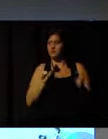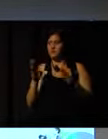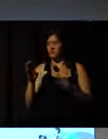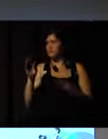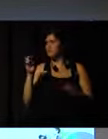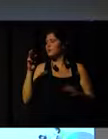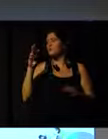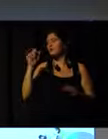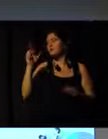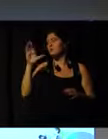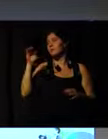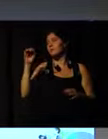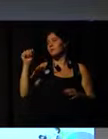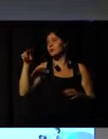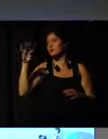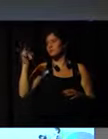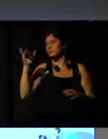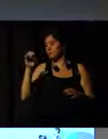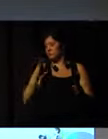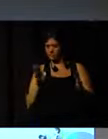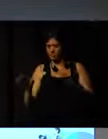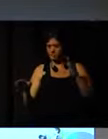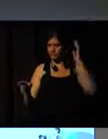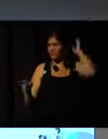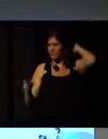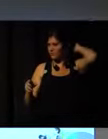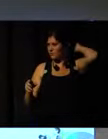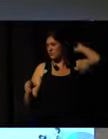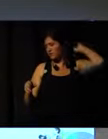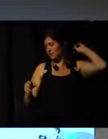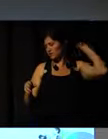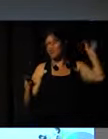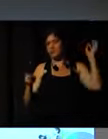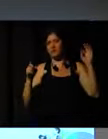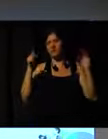Fernando, directed to Marco Antonio.